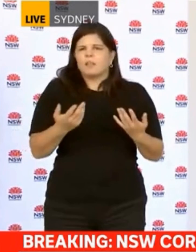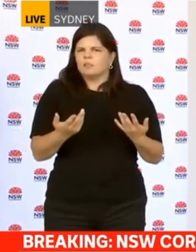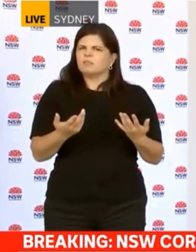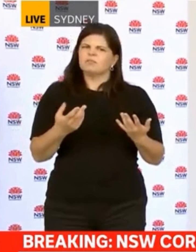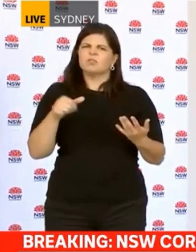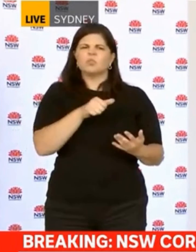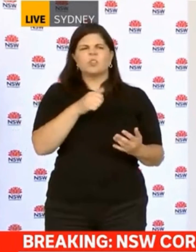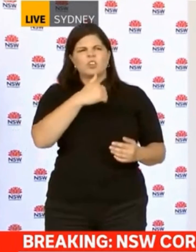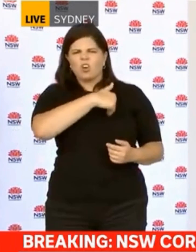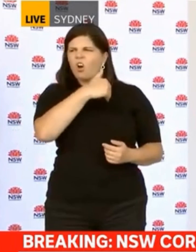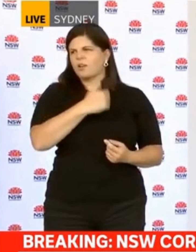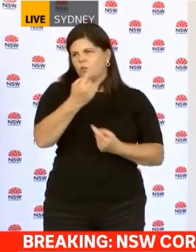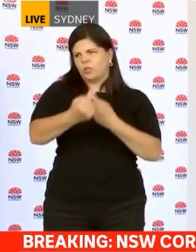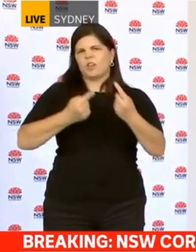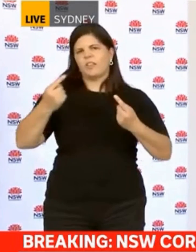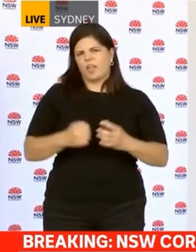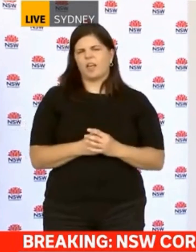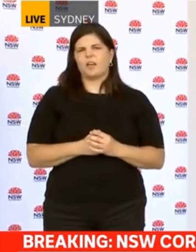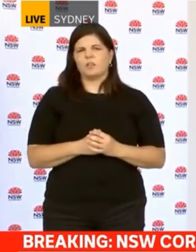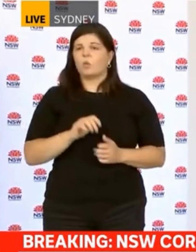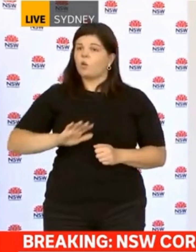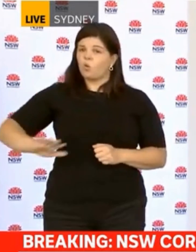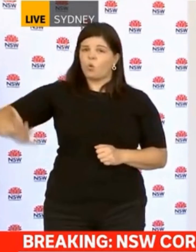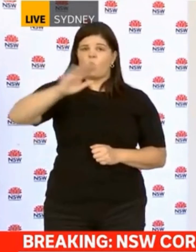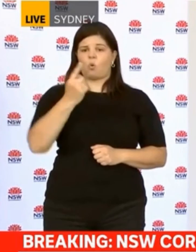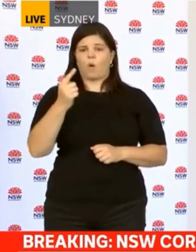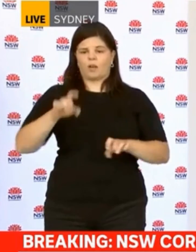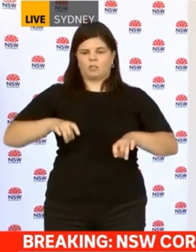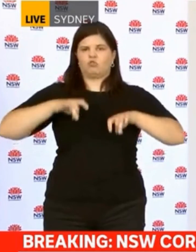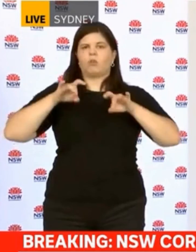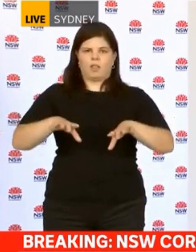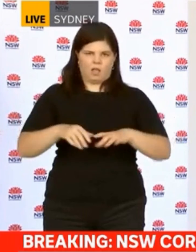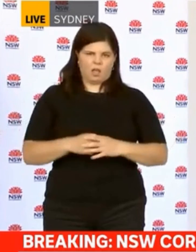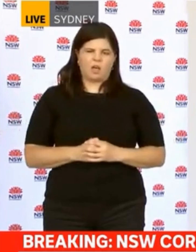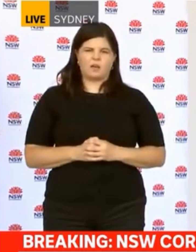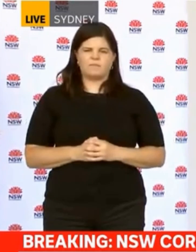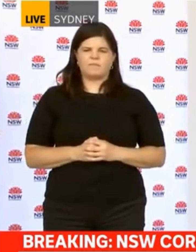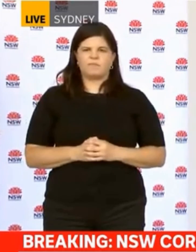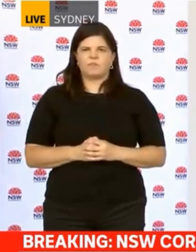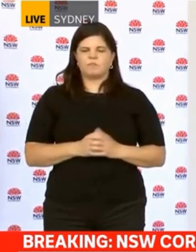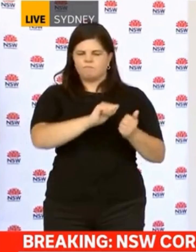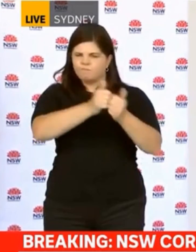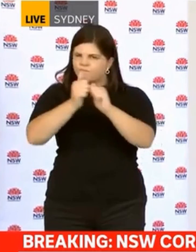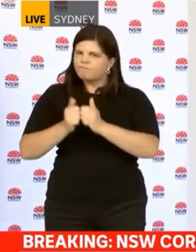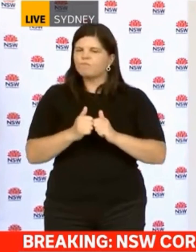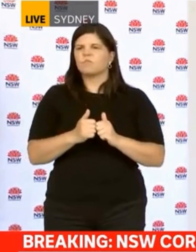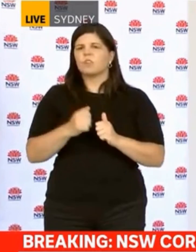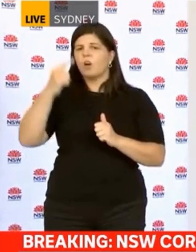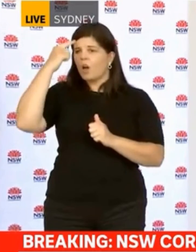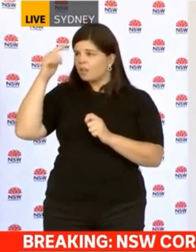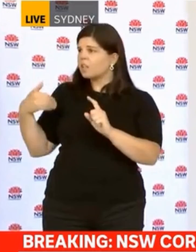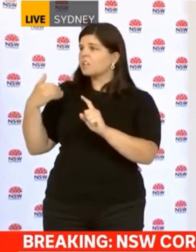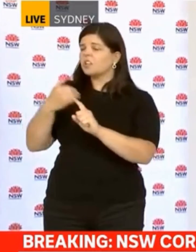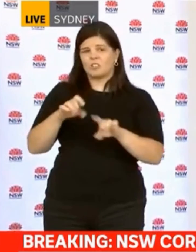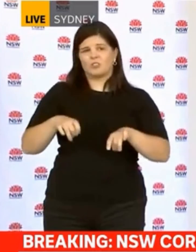as we treat every other state citizen with compassion. At the end of the day, we're one nation and the way that I think we've dealt with the pandemic as a